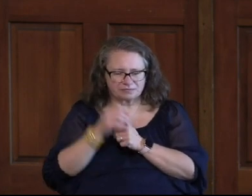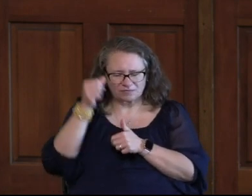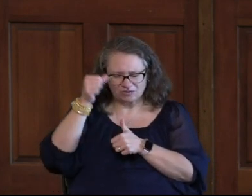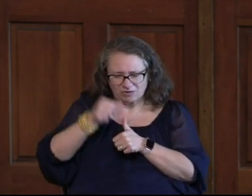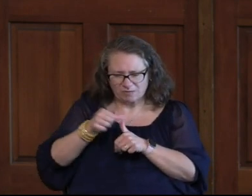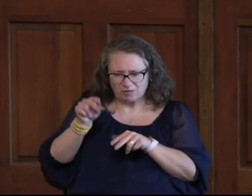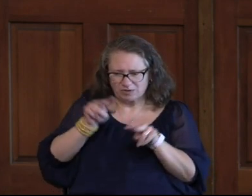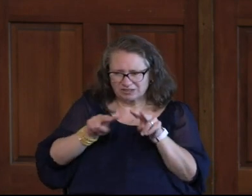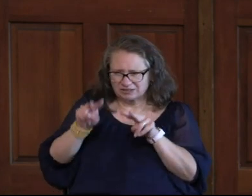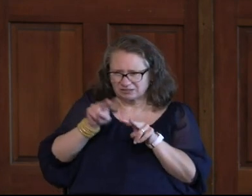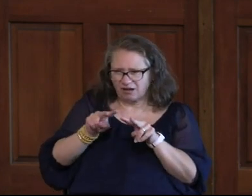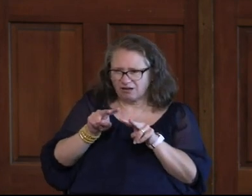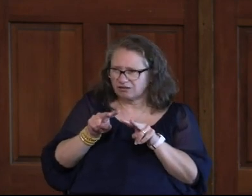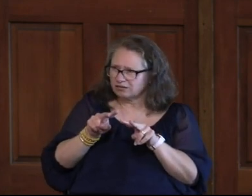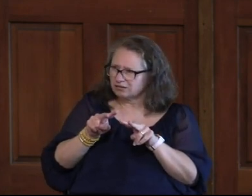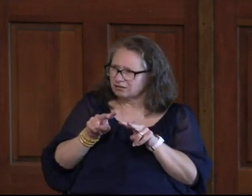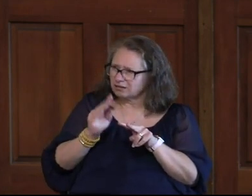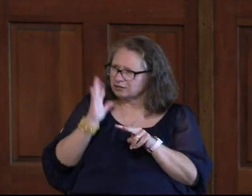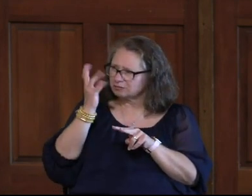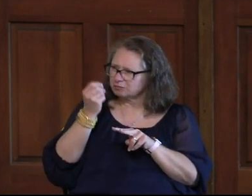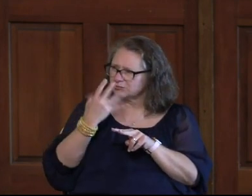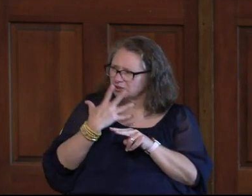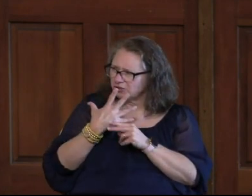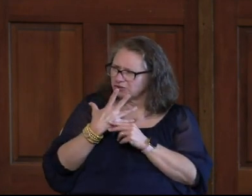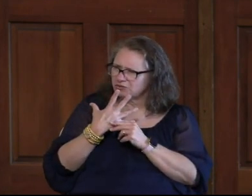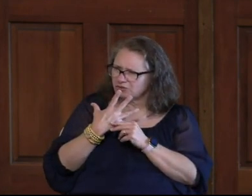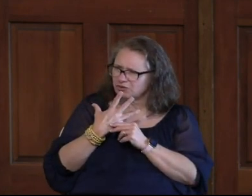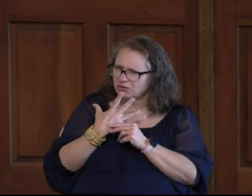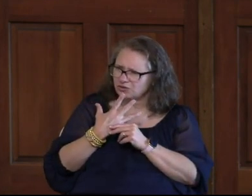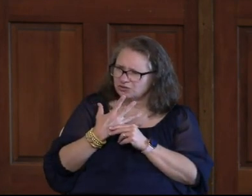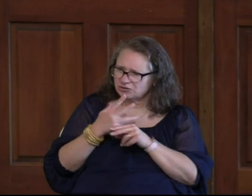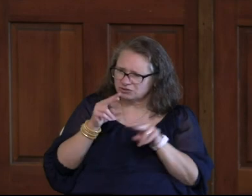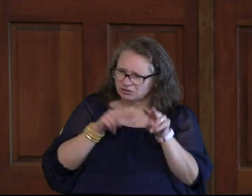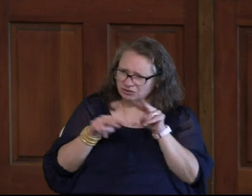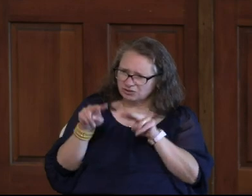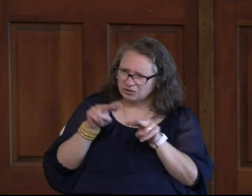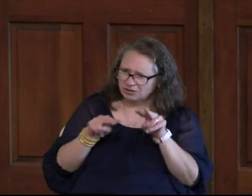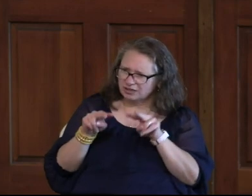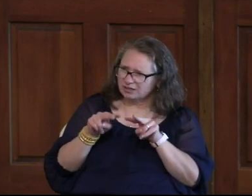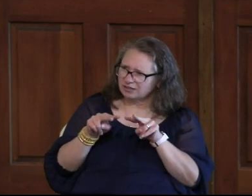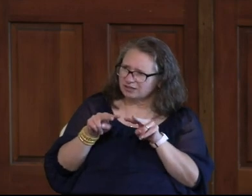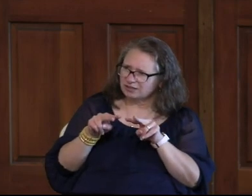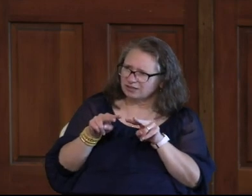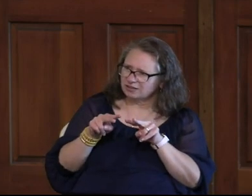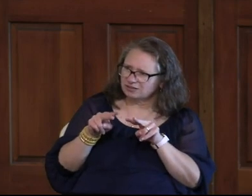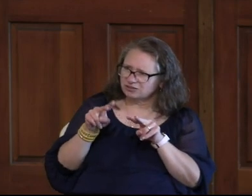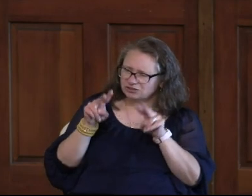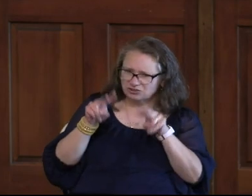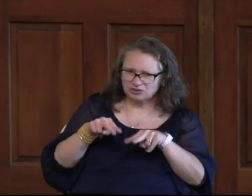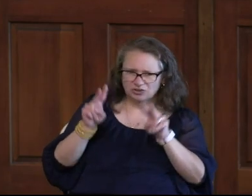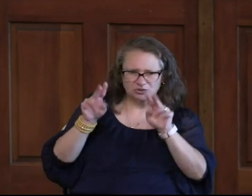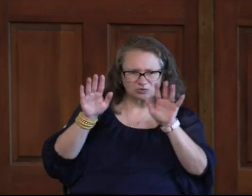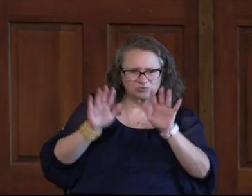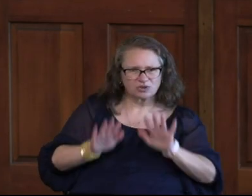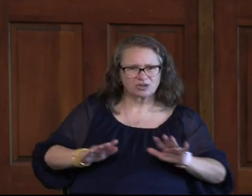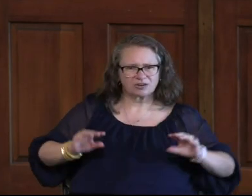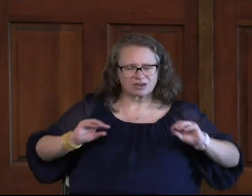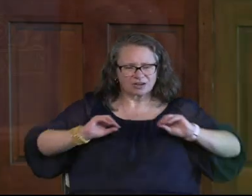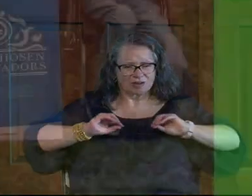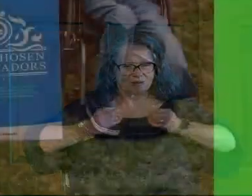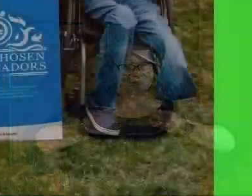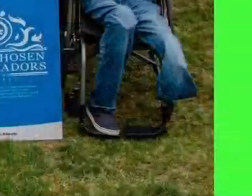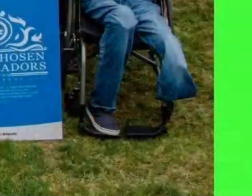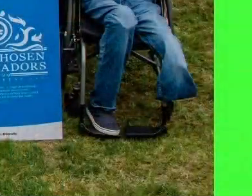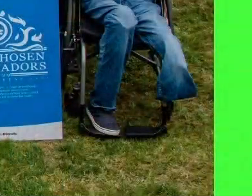I remember when we saw her, it just a, it was just a beautiful thing and, and just to look at her, she looks just wonderful and just so pain free.